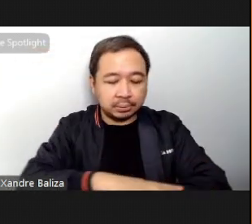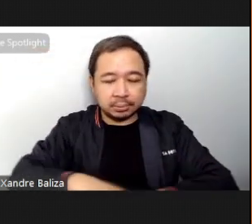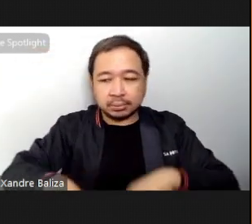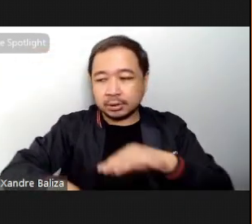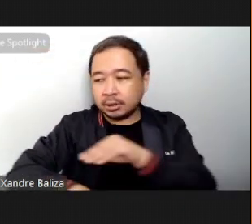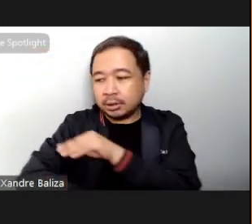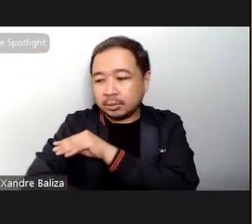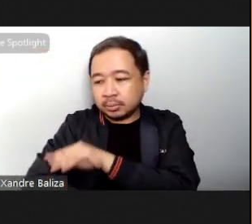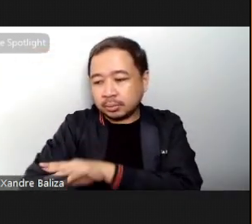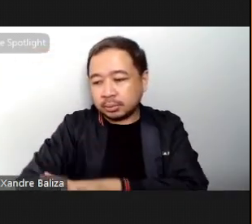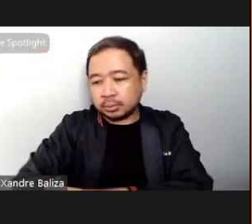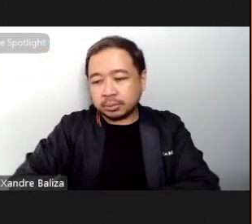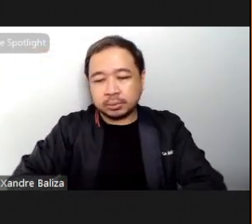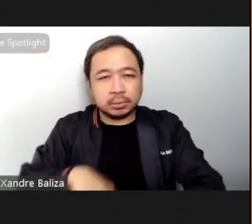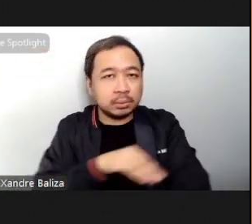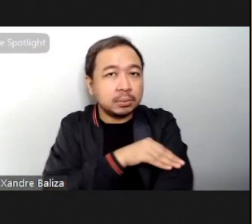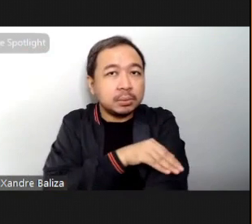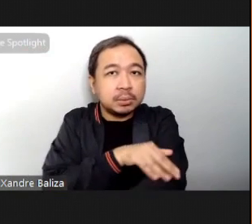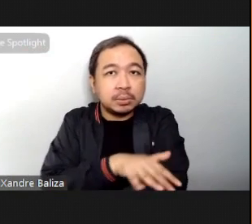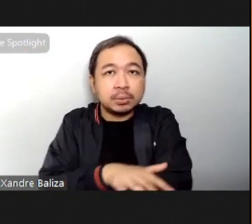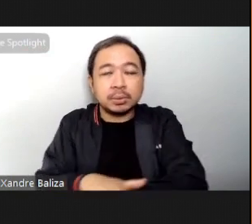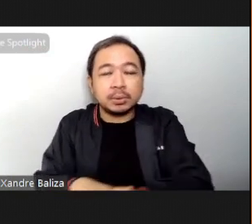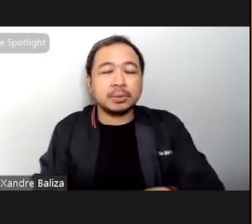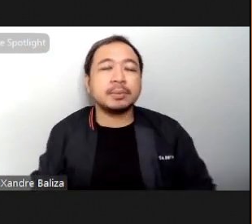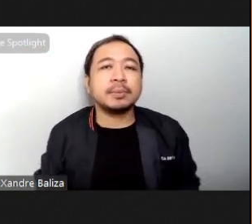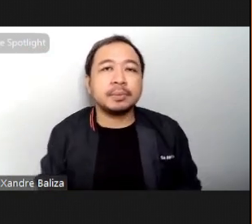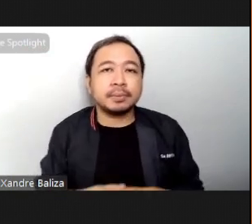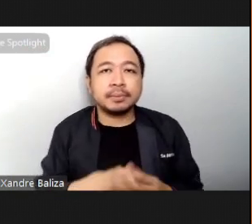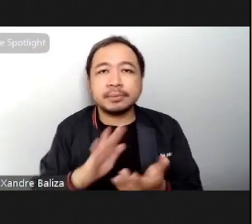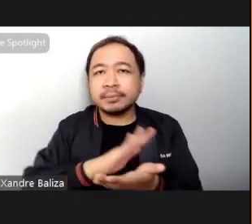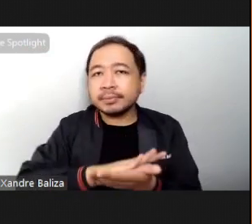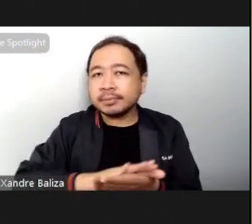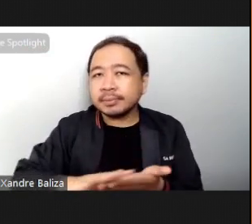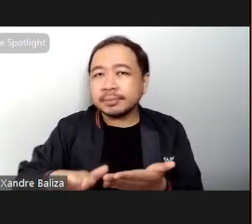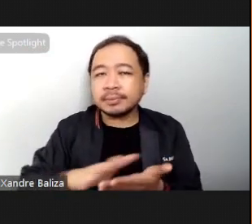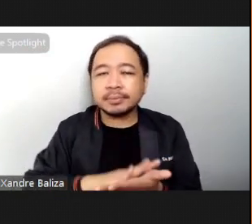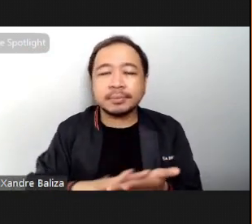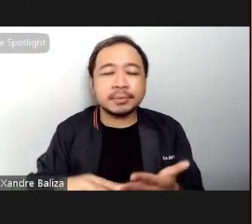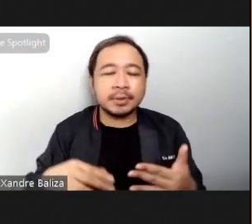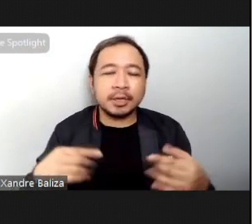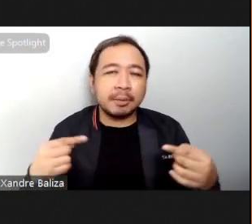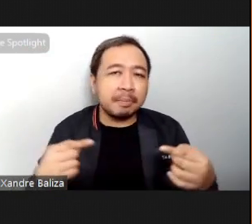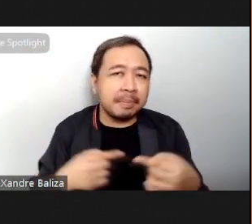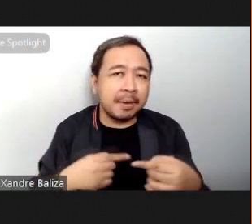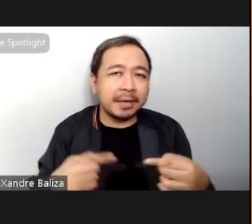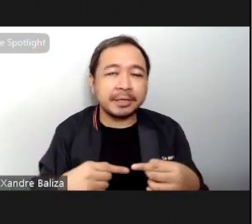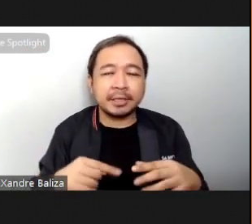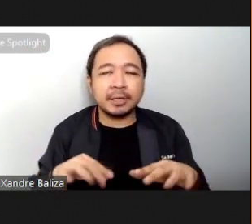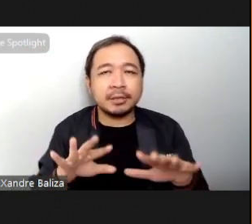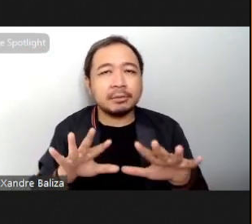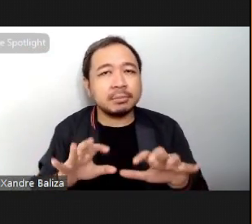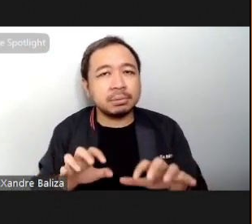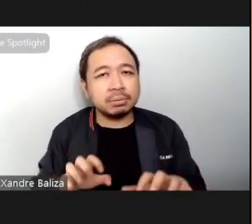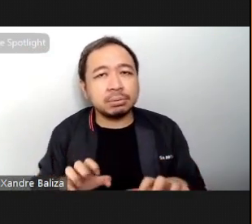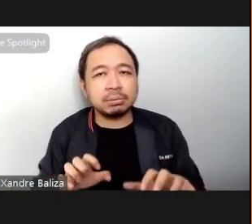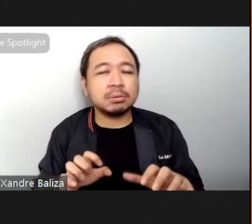Releasing all the tense muscles and making them relax.